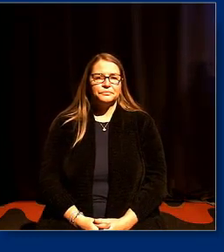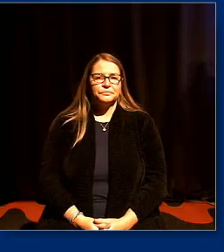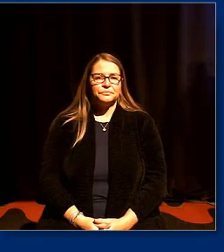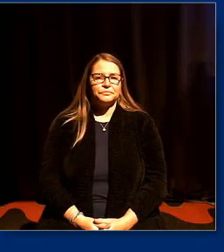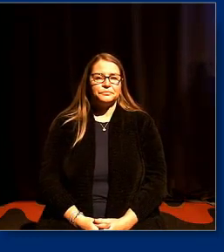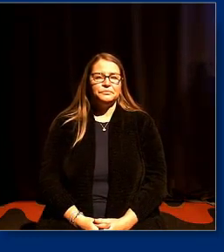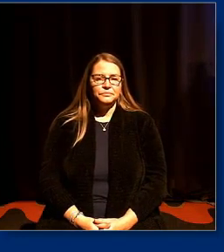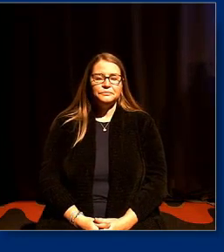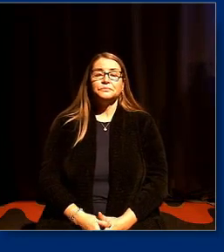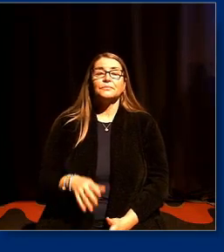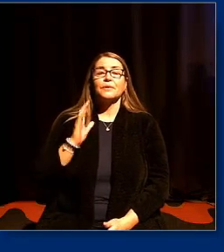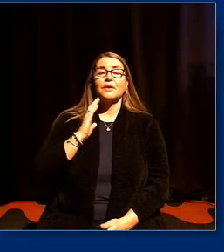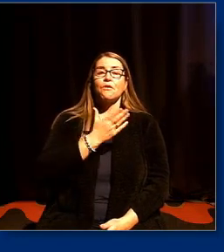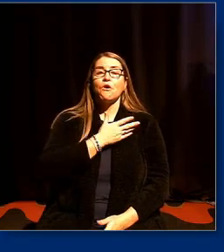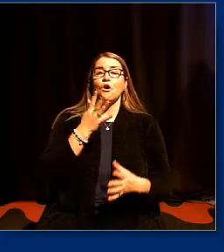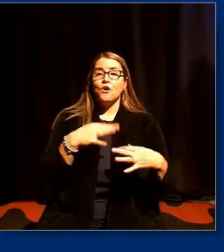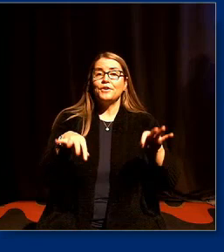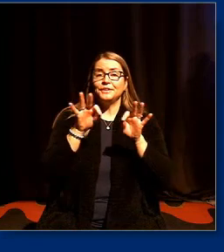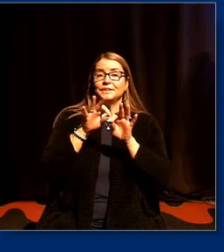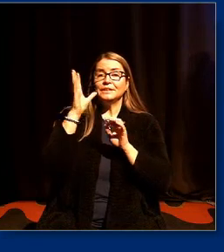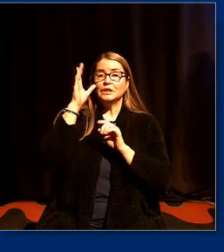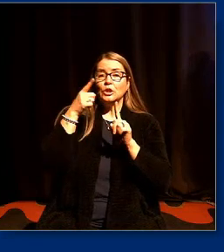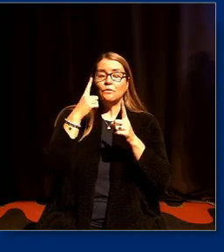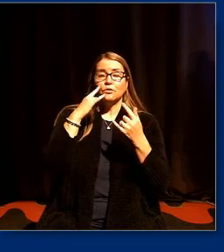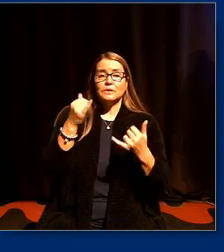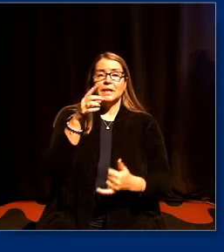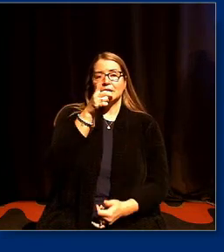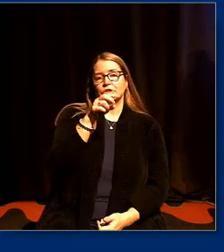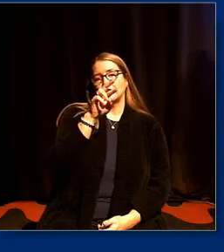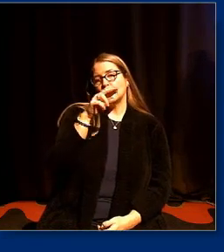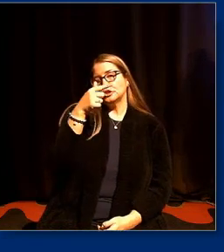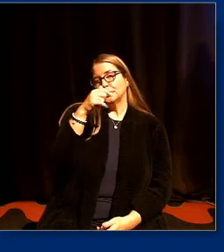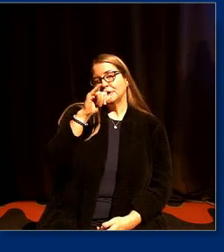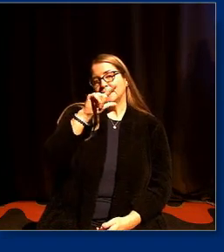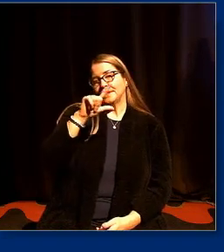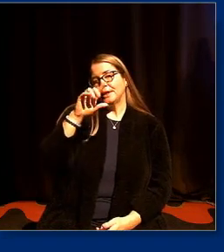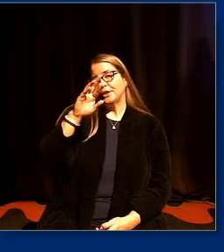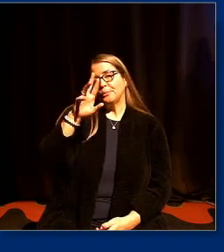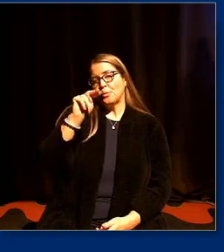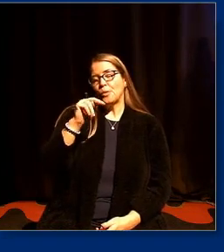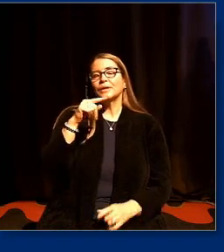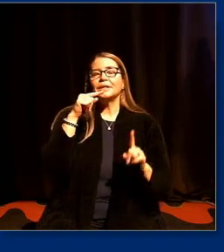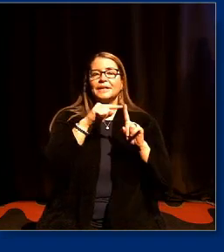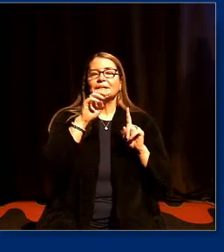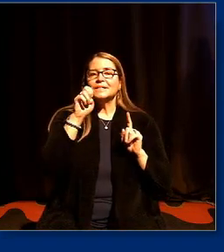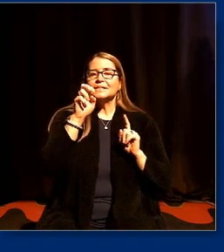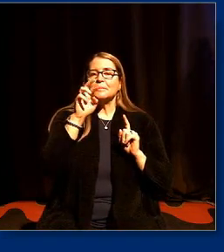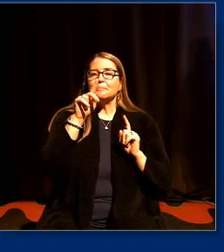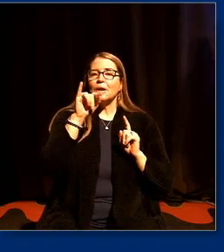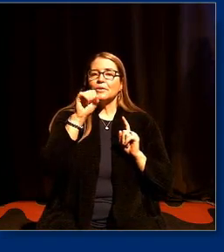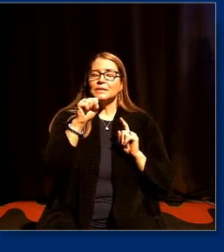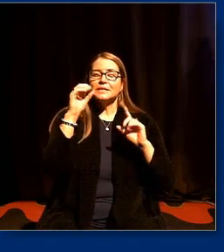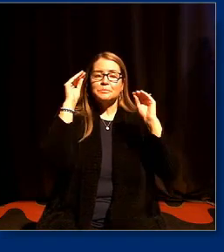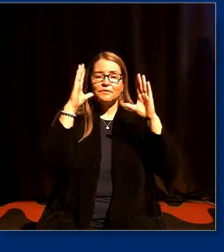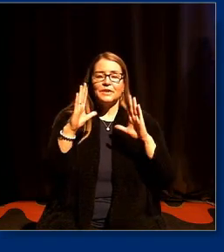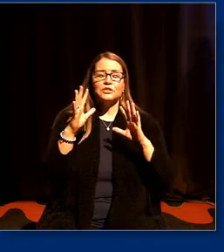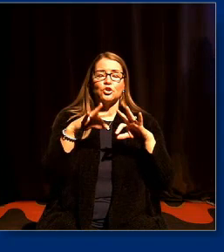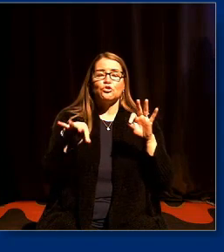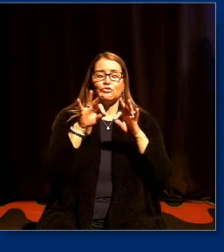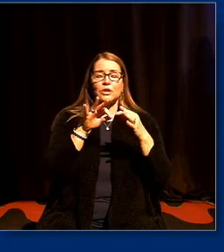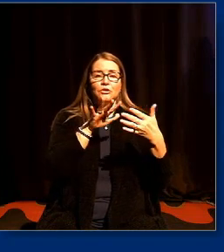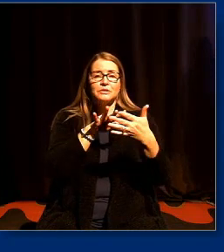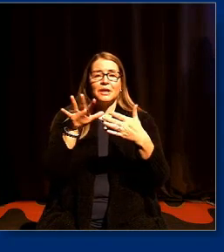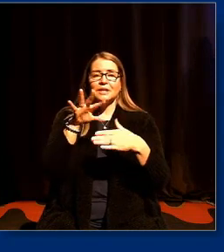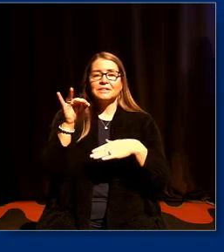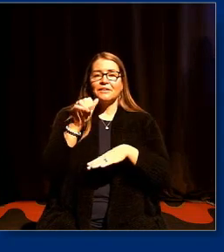our featured keynote for today is Dr. David Gilborn Dr. Gilborn is emeritus professor of critical race studies and founding director